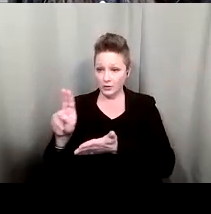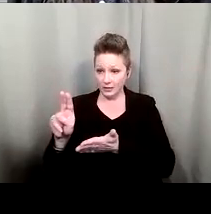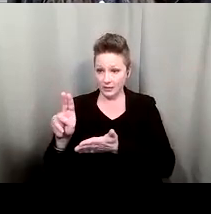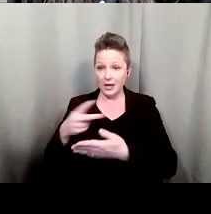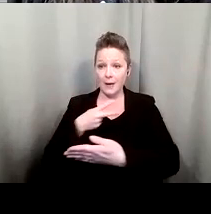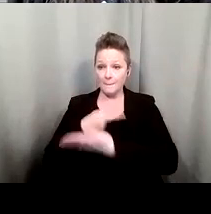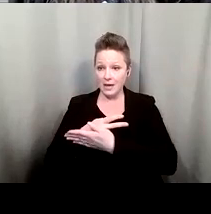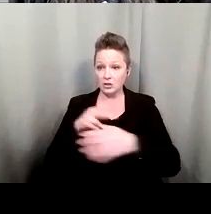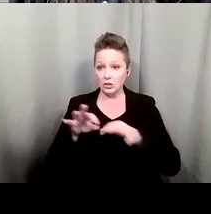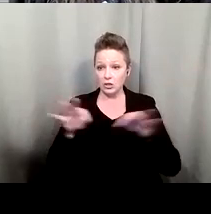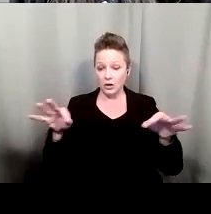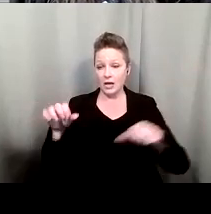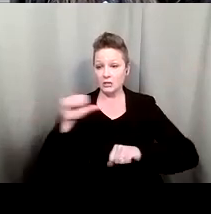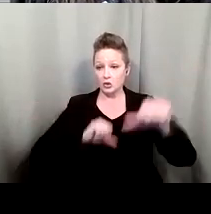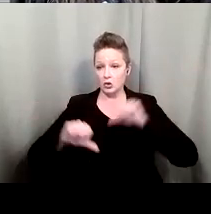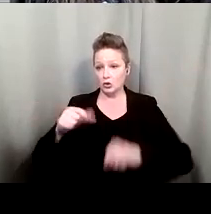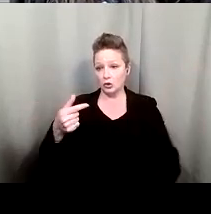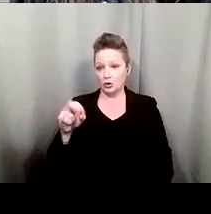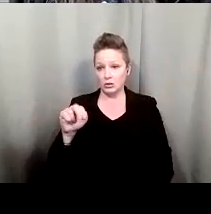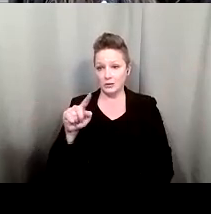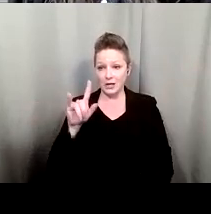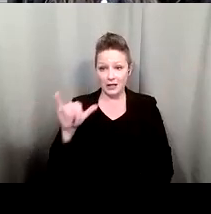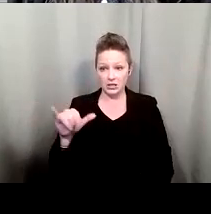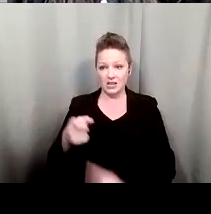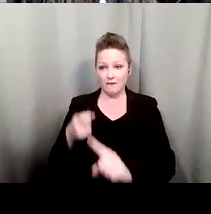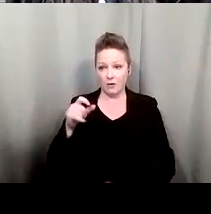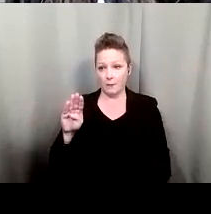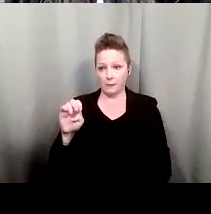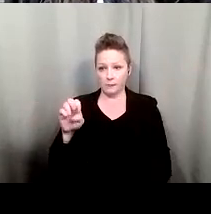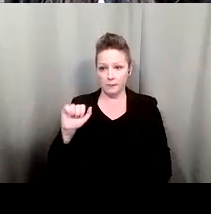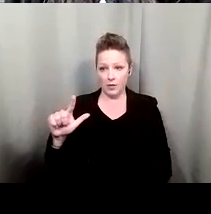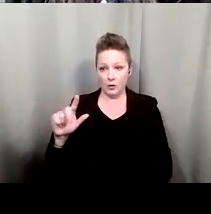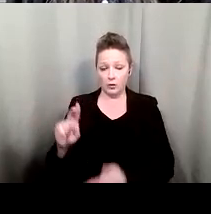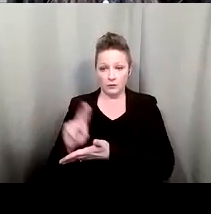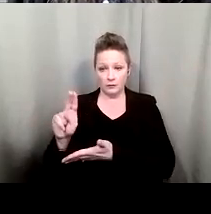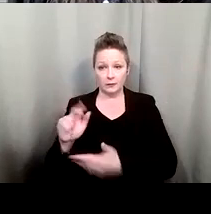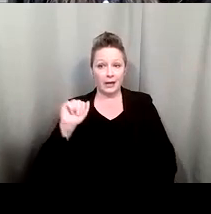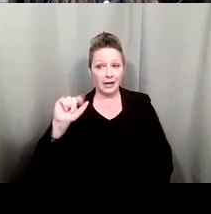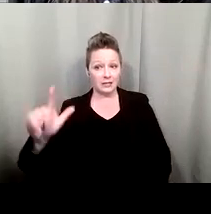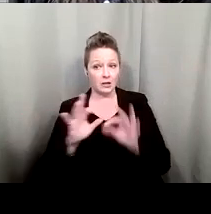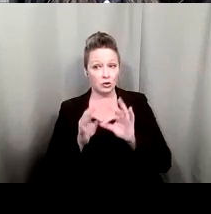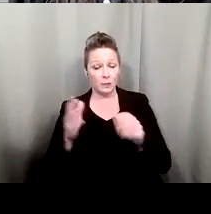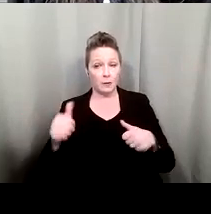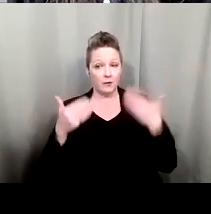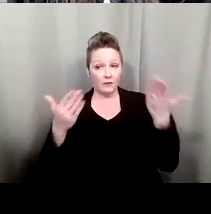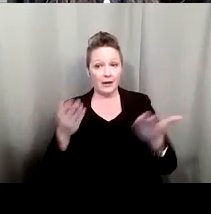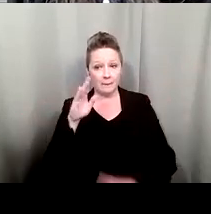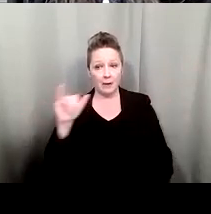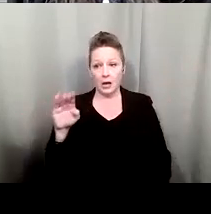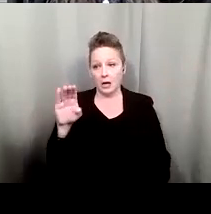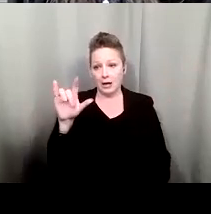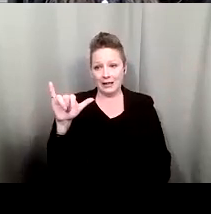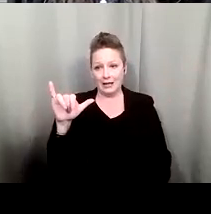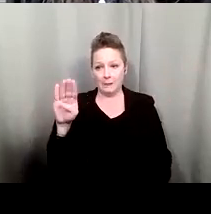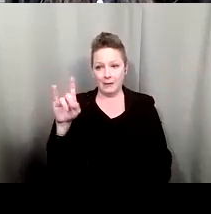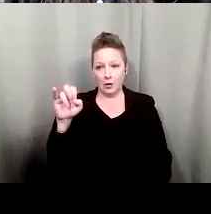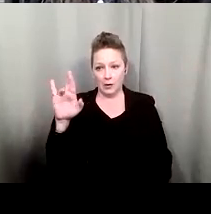degree in Social Gerontology from Bethel University. American Sign Language Interpretation today is provided by Carly Beery